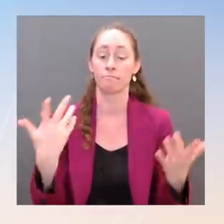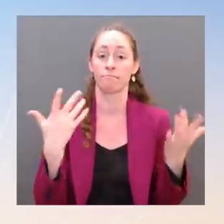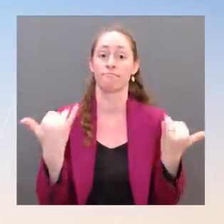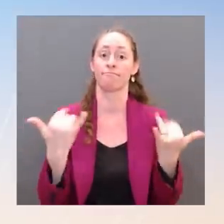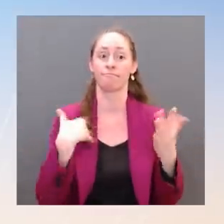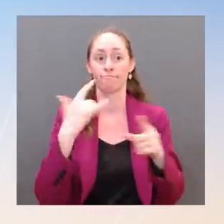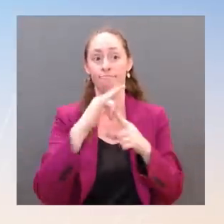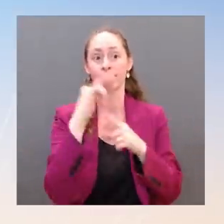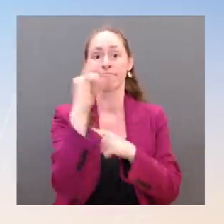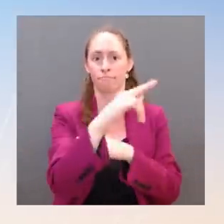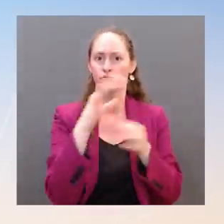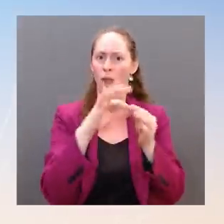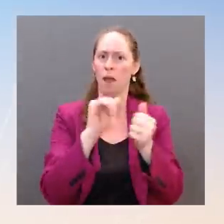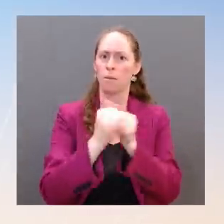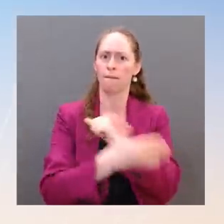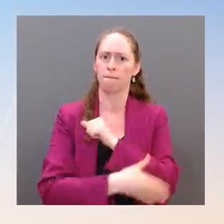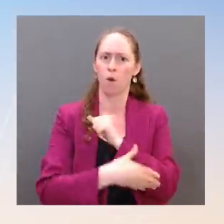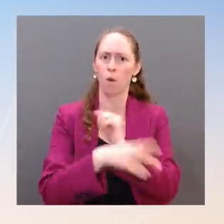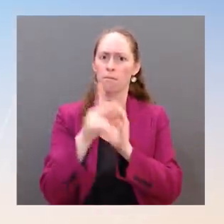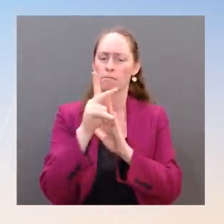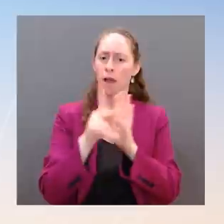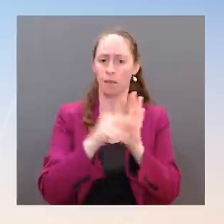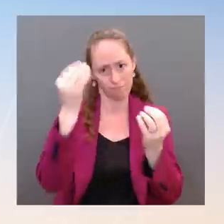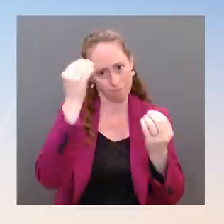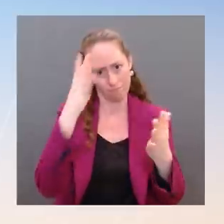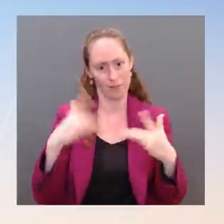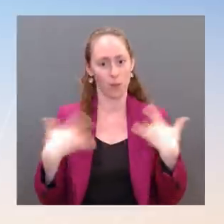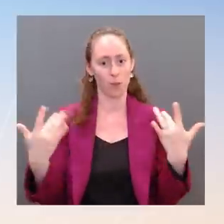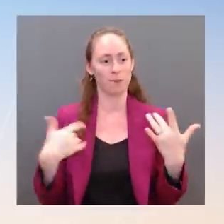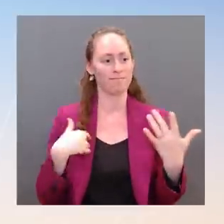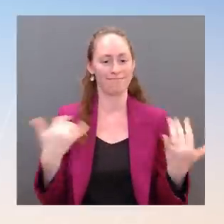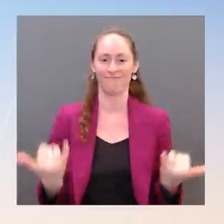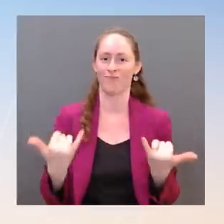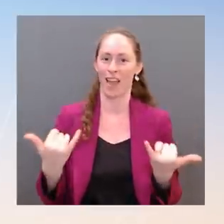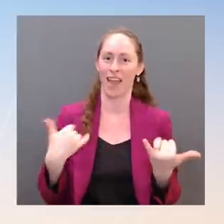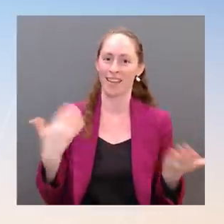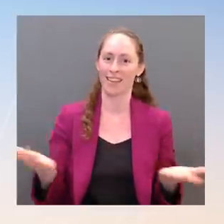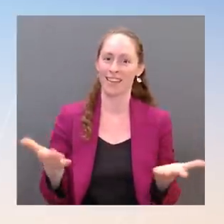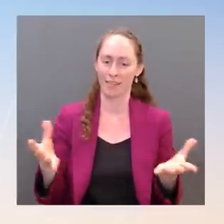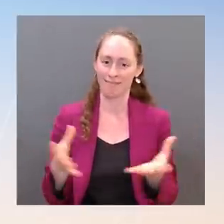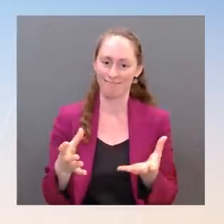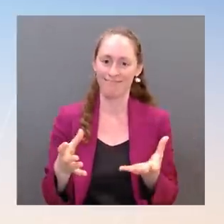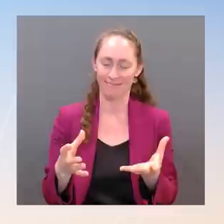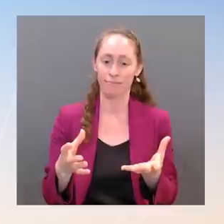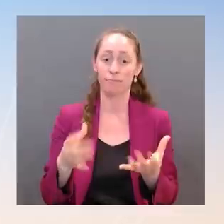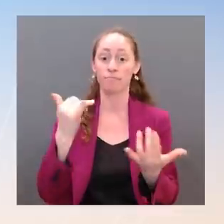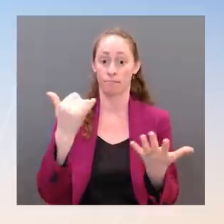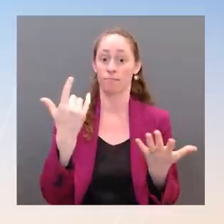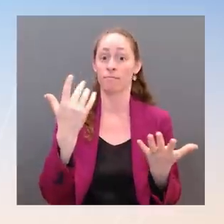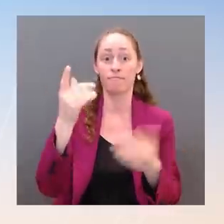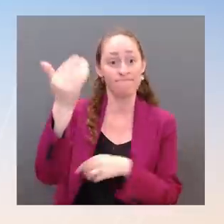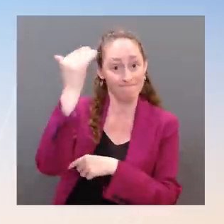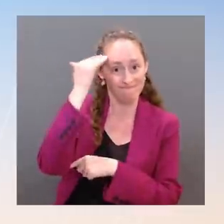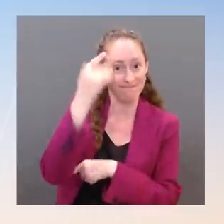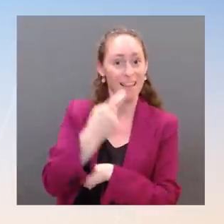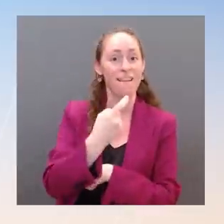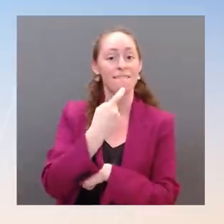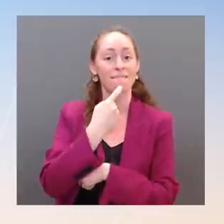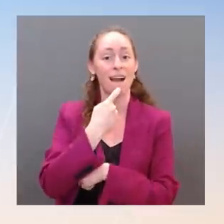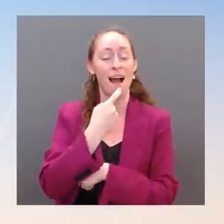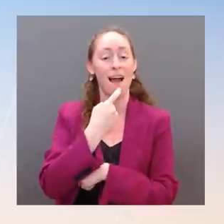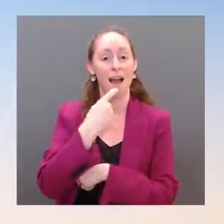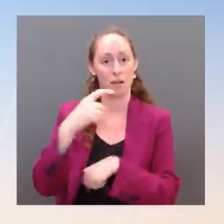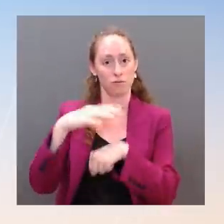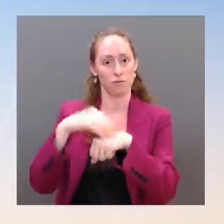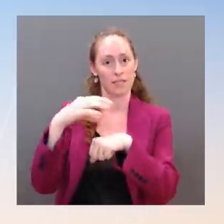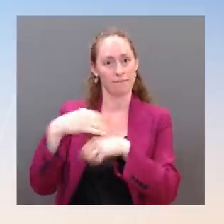be back with you guys today. Today, Finland and Sweden submitted their applications for NATO membership. President Biden has welcomed those